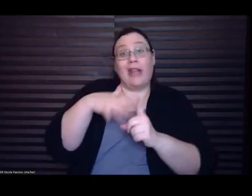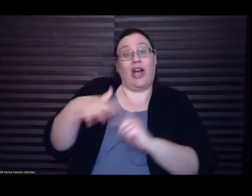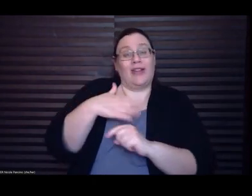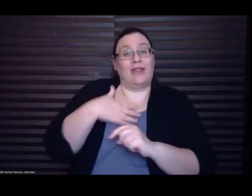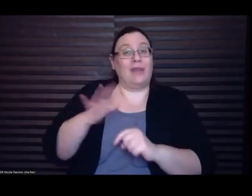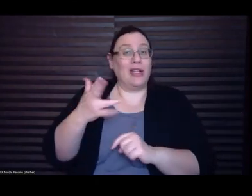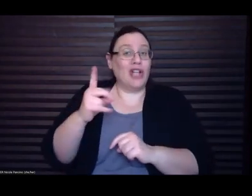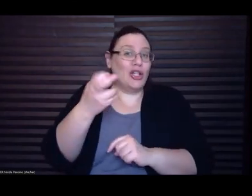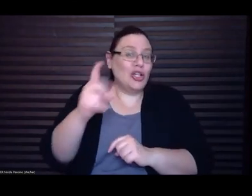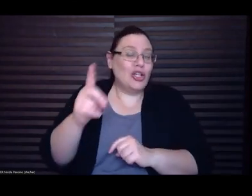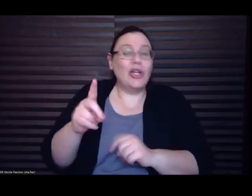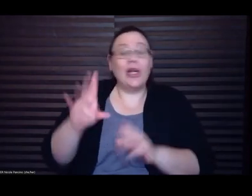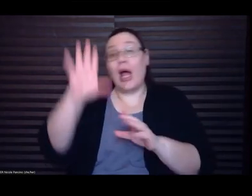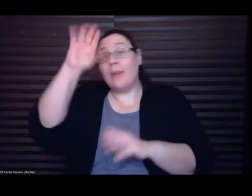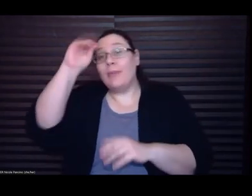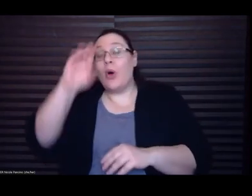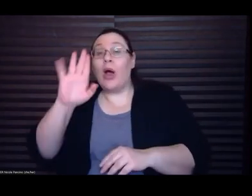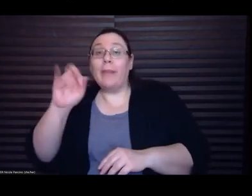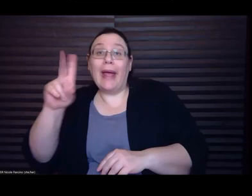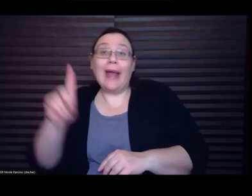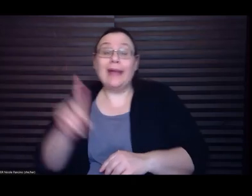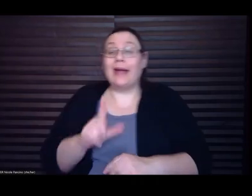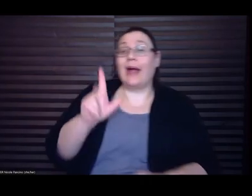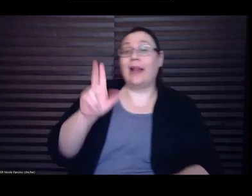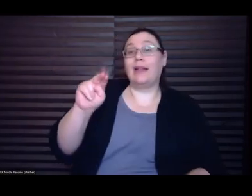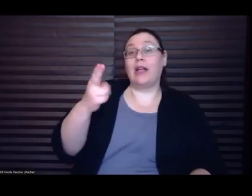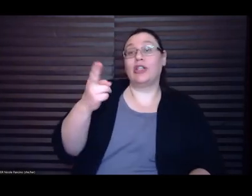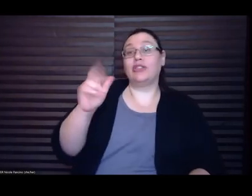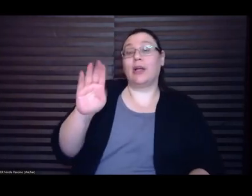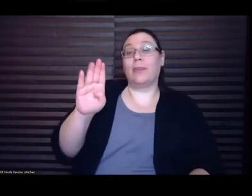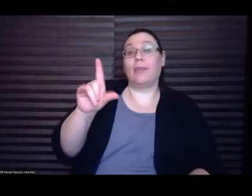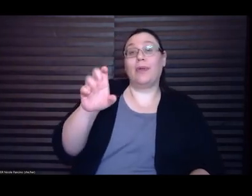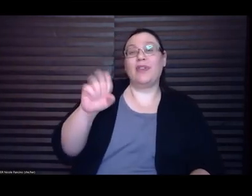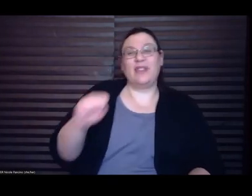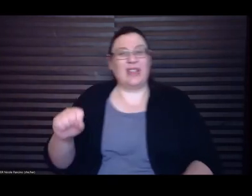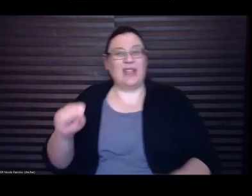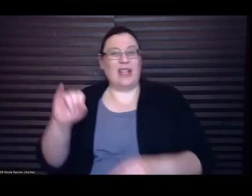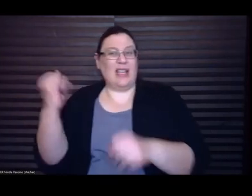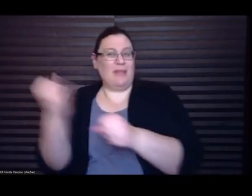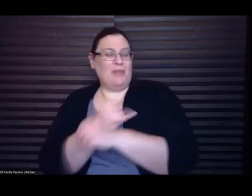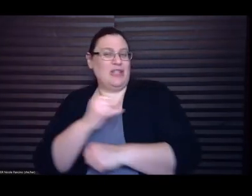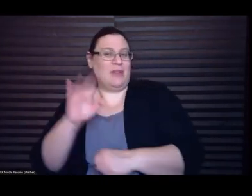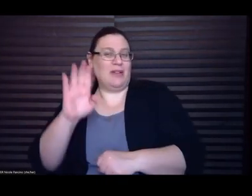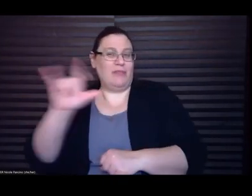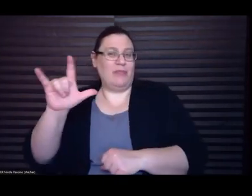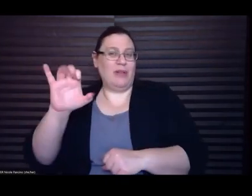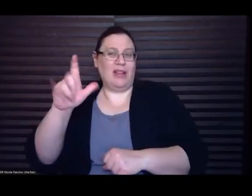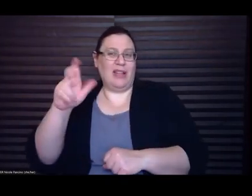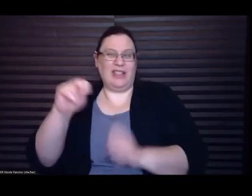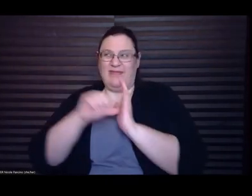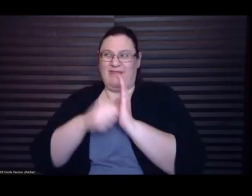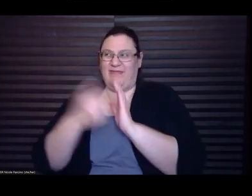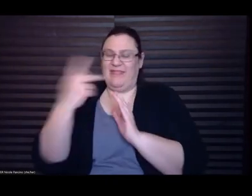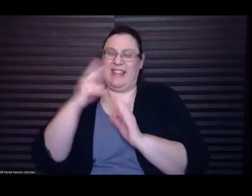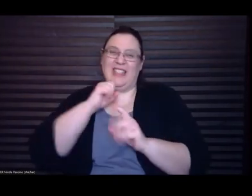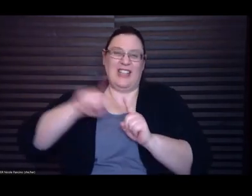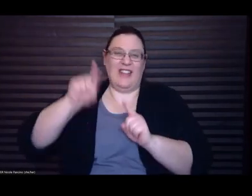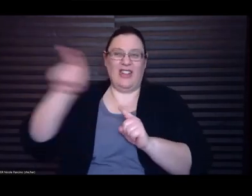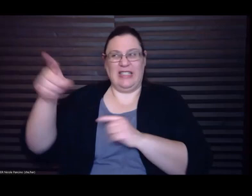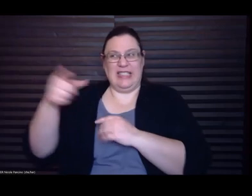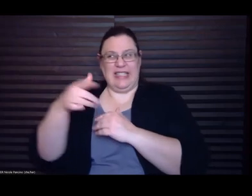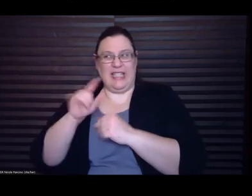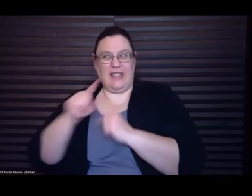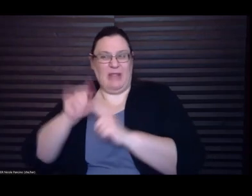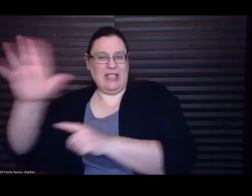only emphasizes our generational gap. Eric is sensitive about his age and about mine. He makes a considerable effort to manage a 23-year discrepancy.